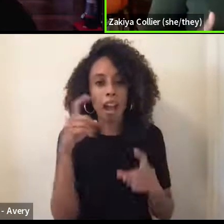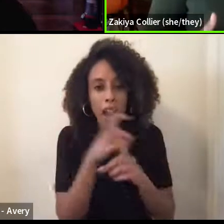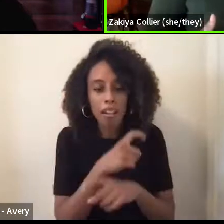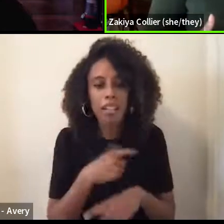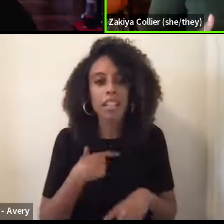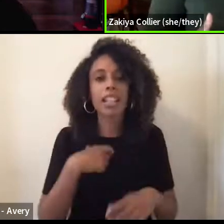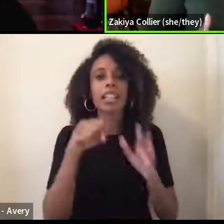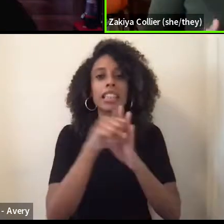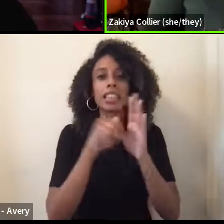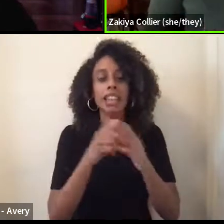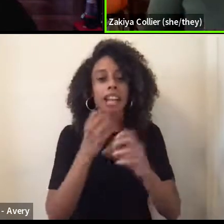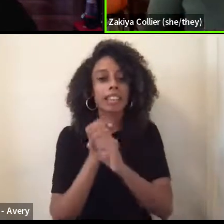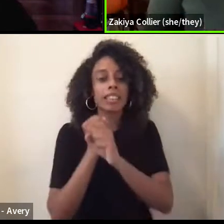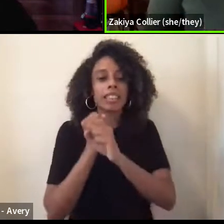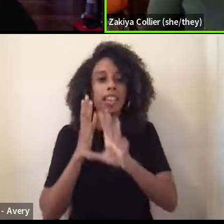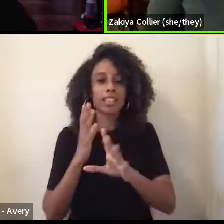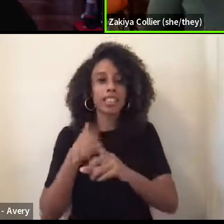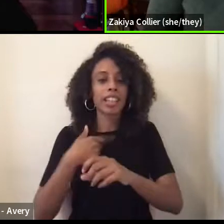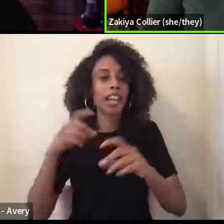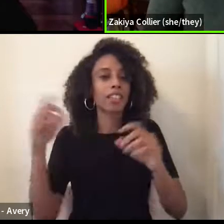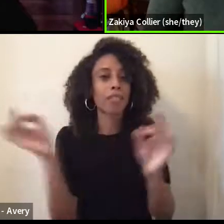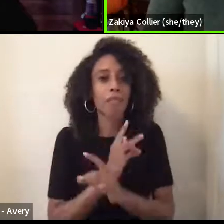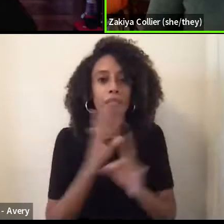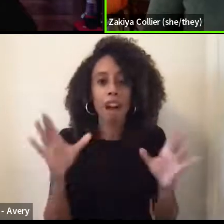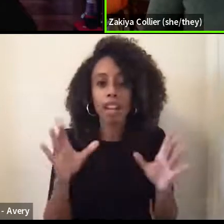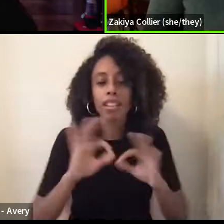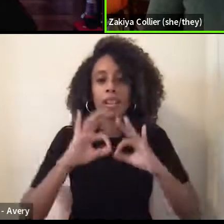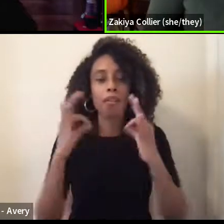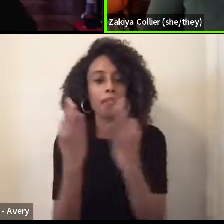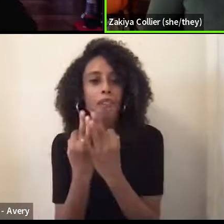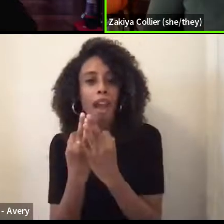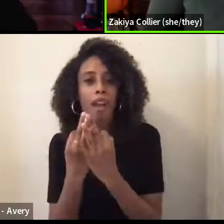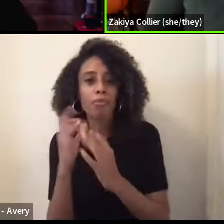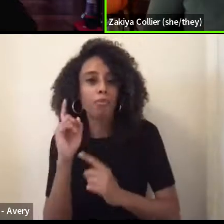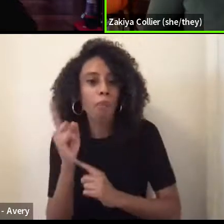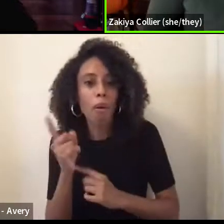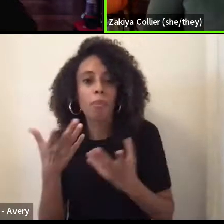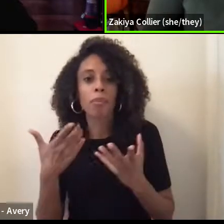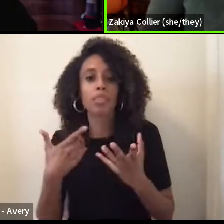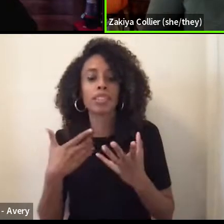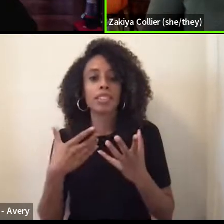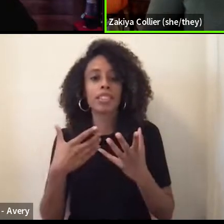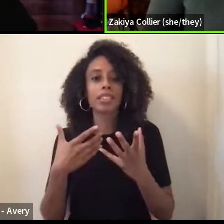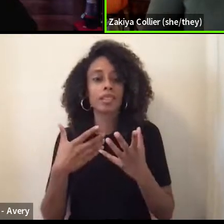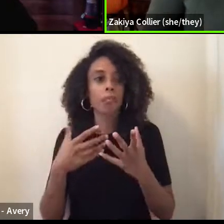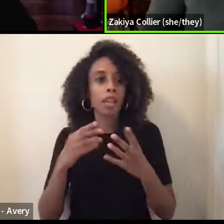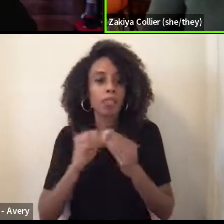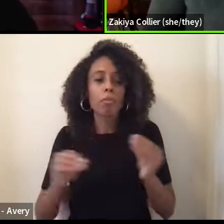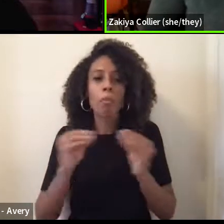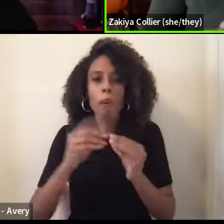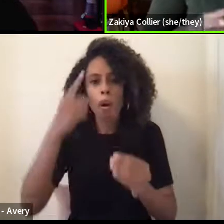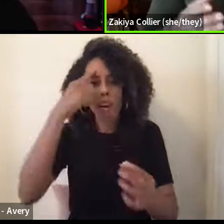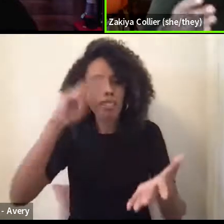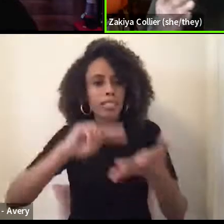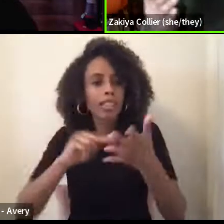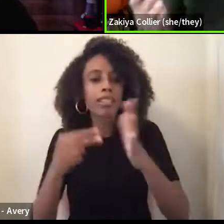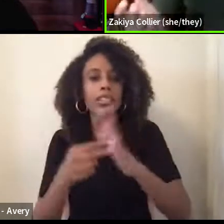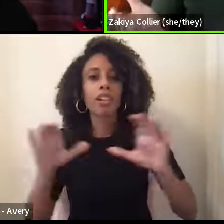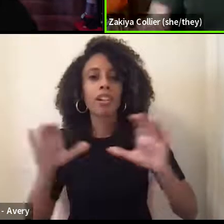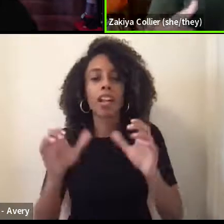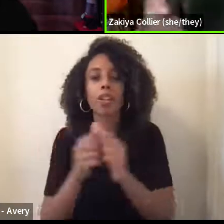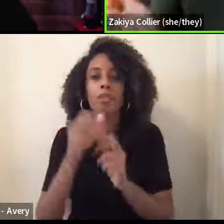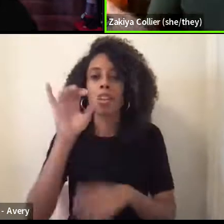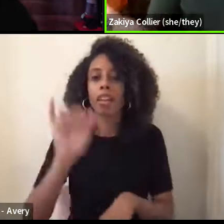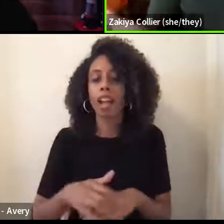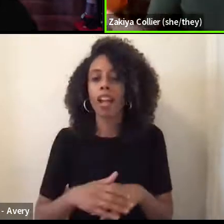you know, family moments. Um, just being more intentional and active with that. Um, you know,